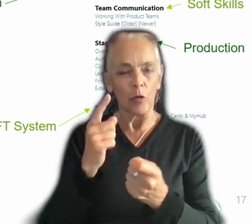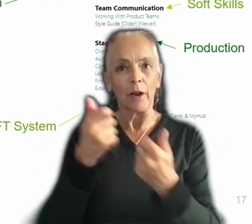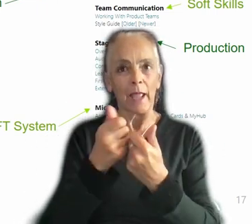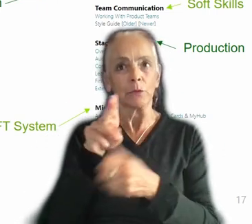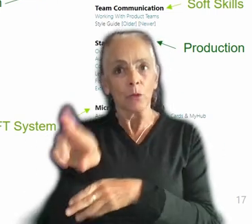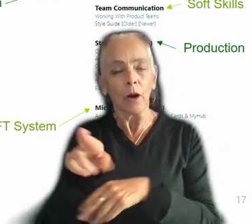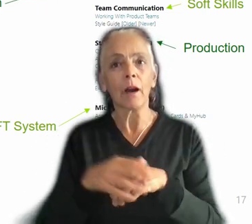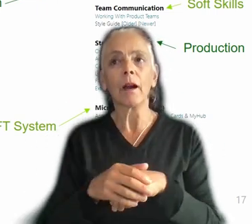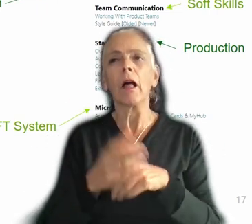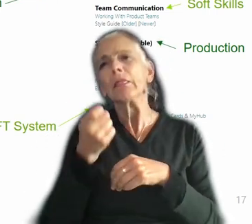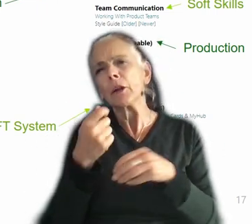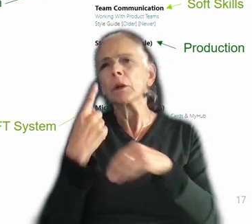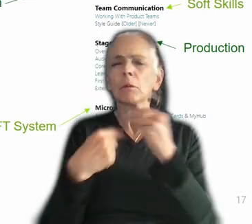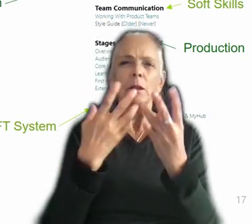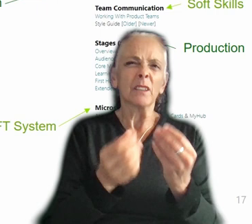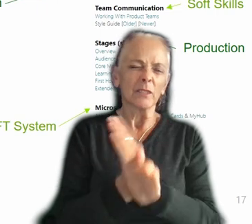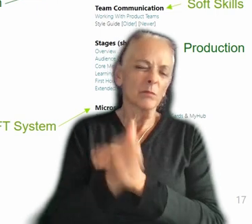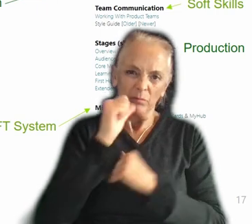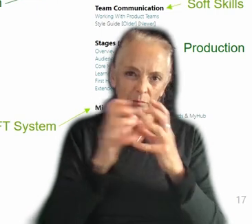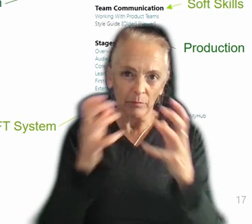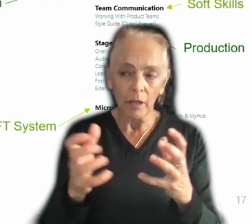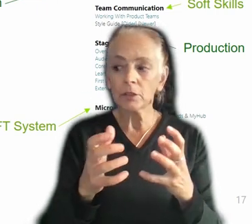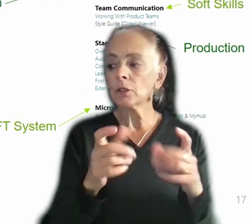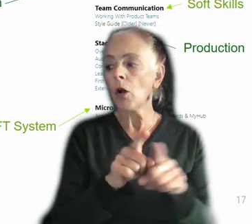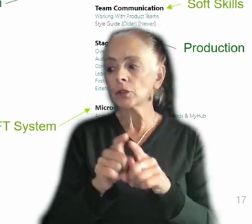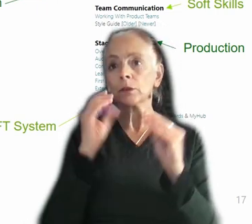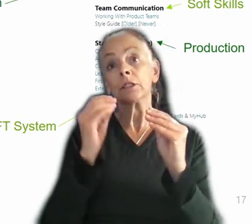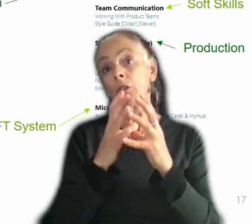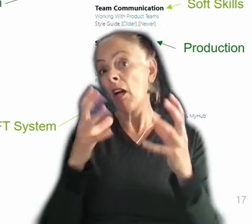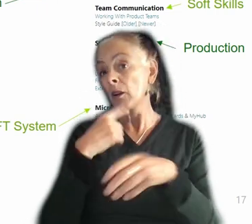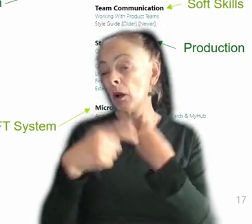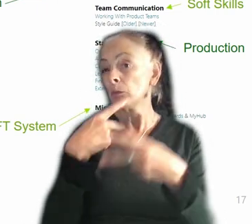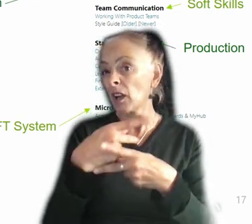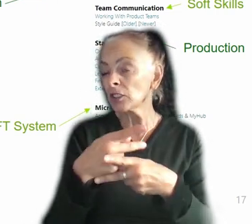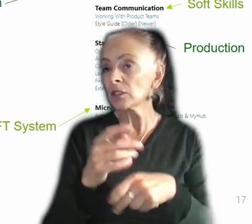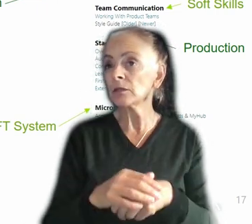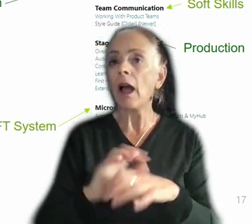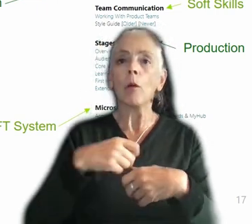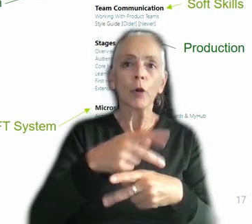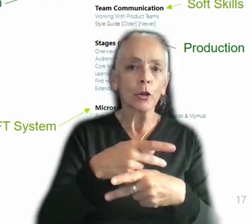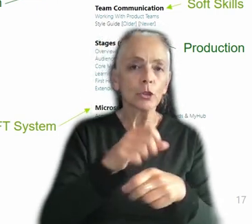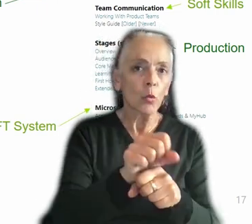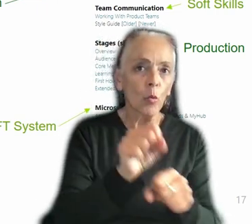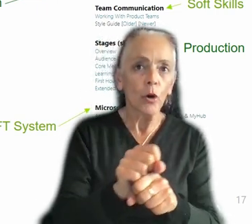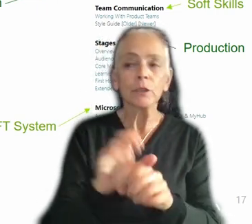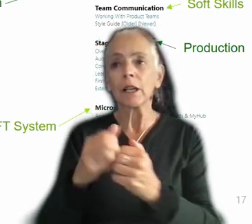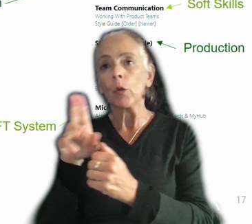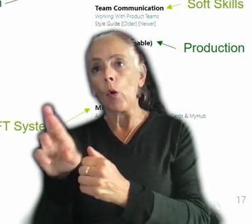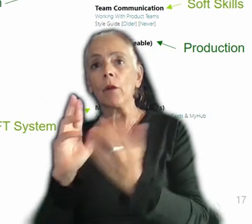little bit about soft skills, though not that much. And we teach a fair bit about production. Like, how does production work and how does UR fit into it?